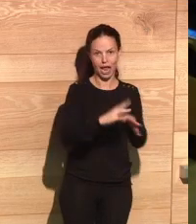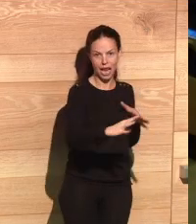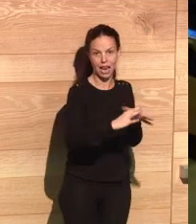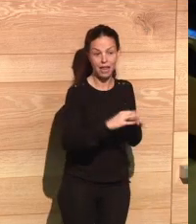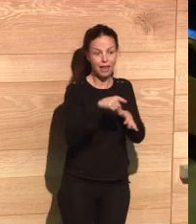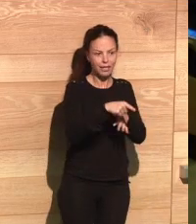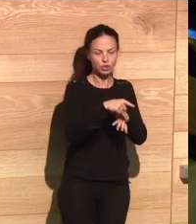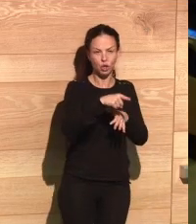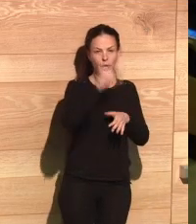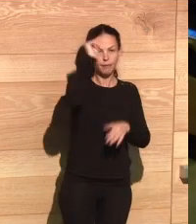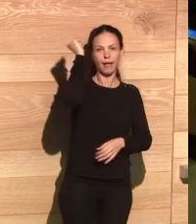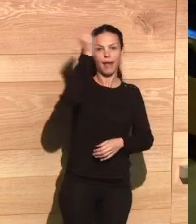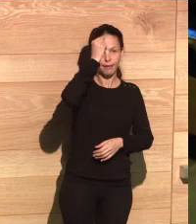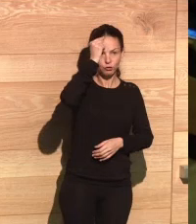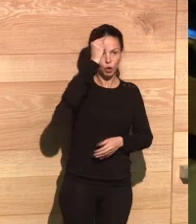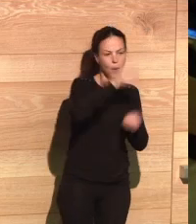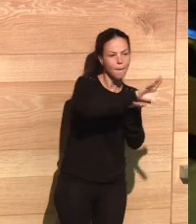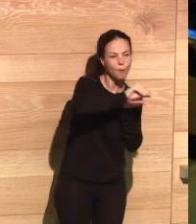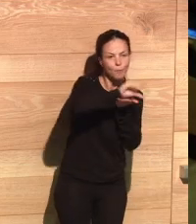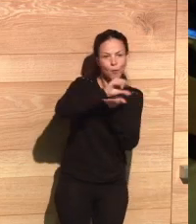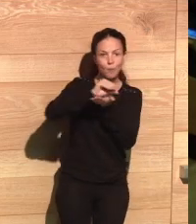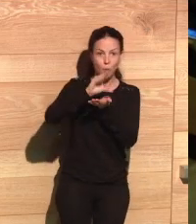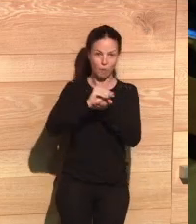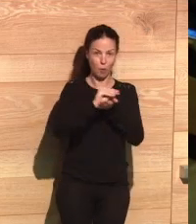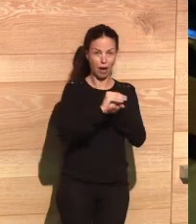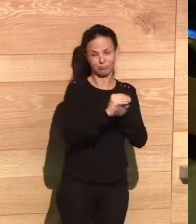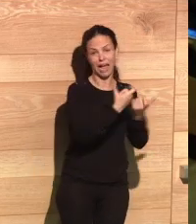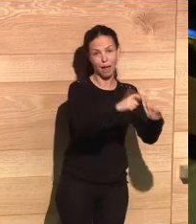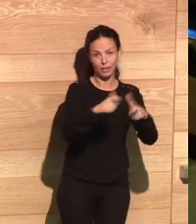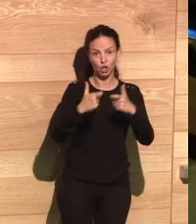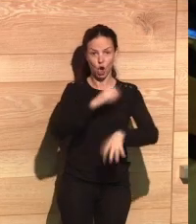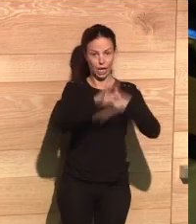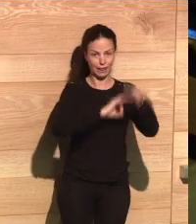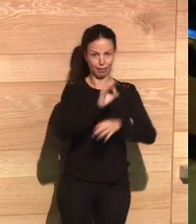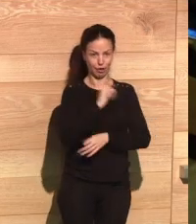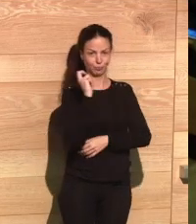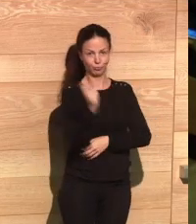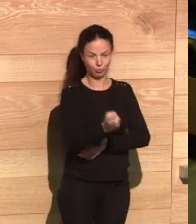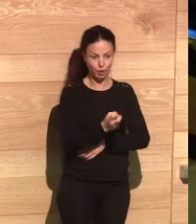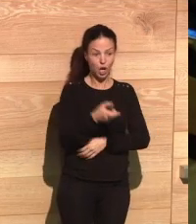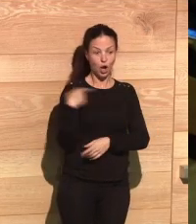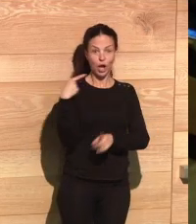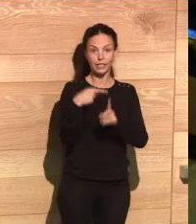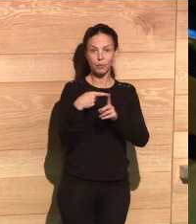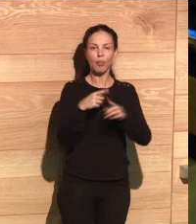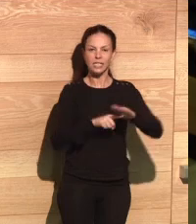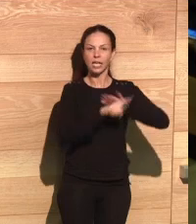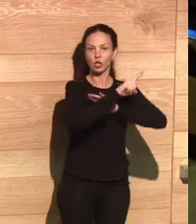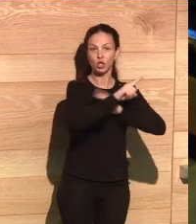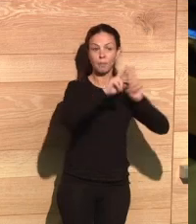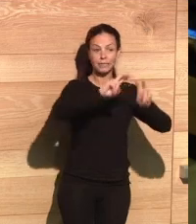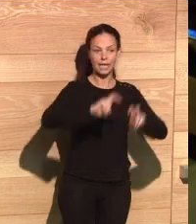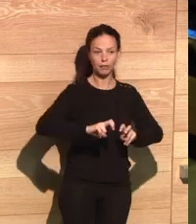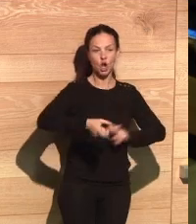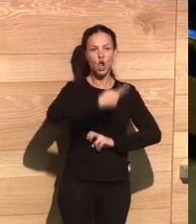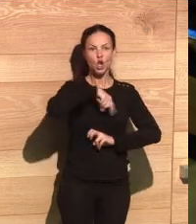We work on an international platform that adds different talents from different organizations. And in order to develop